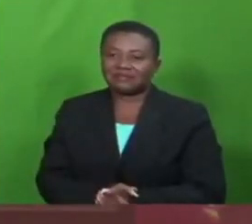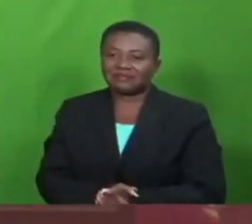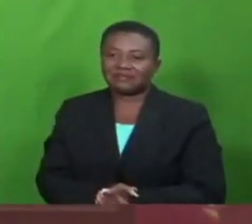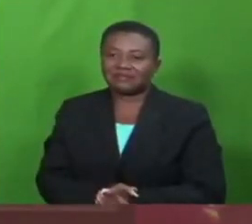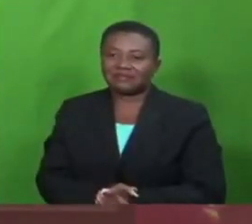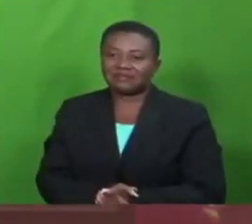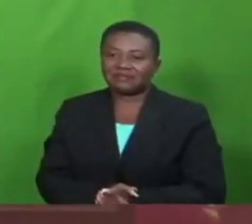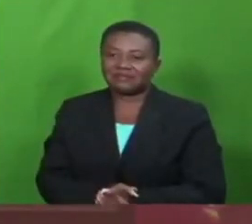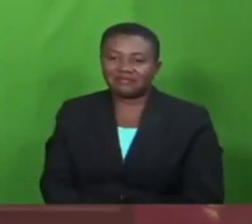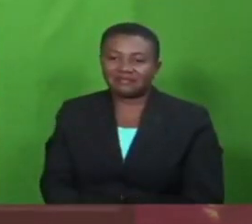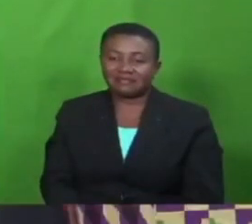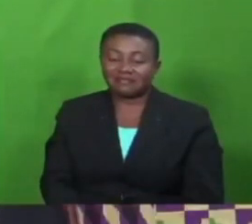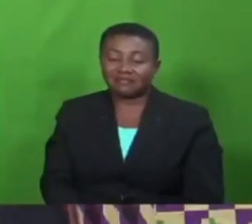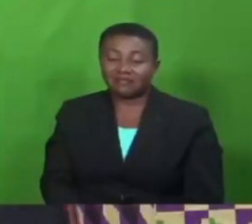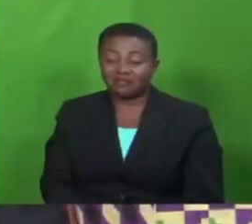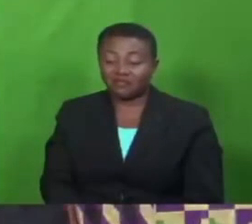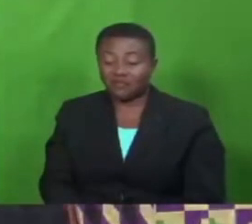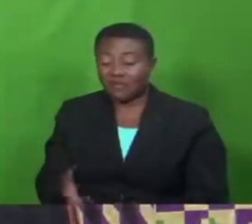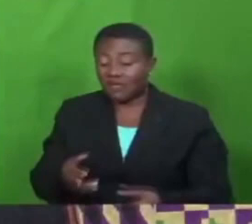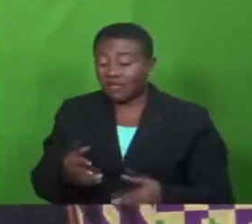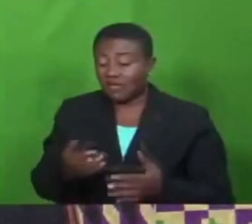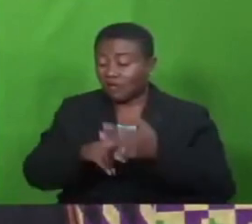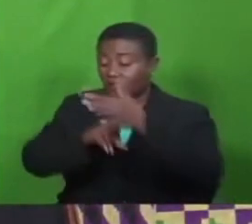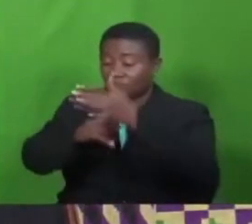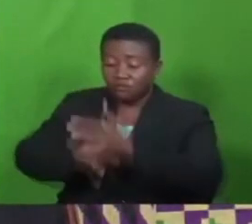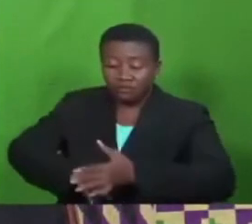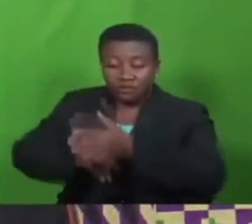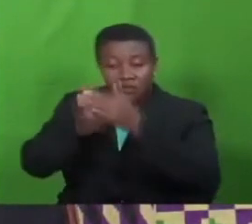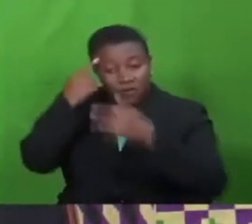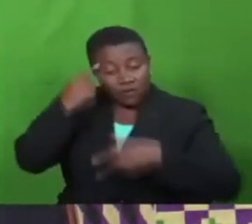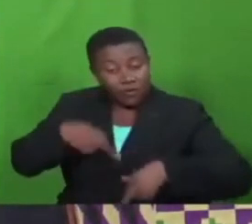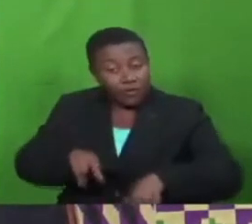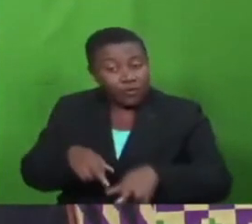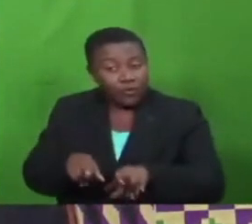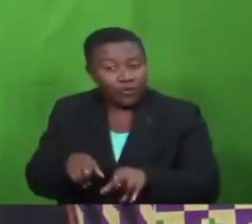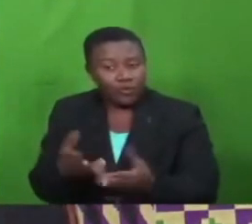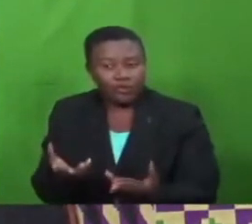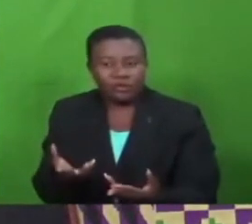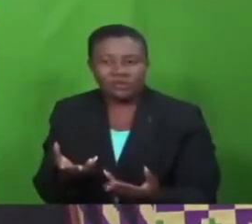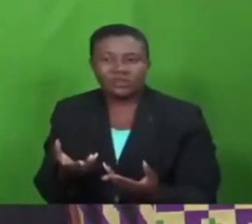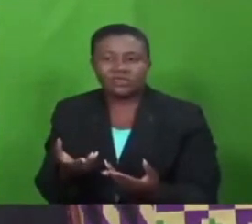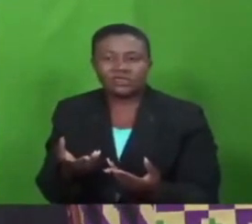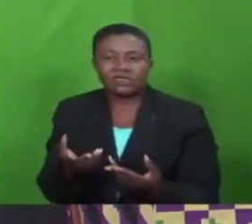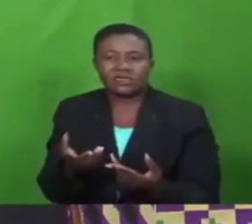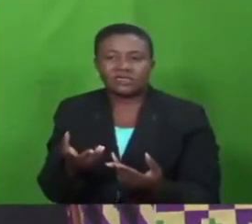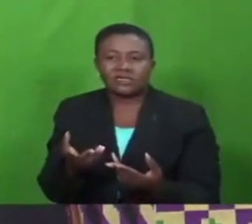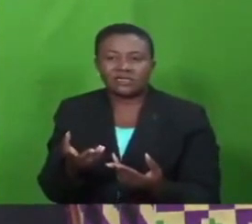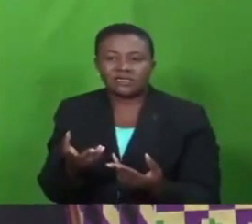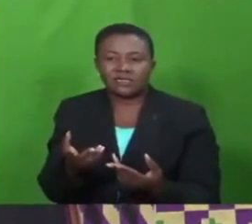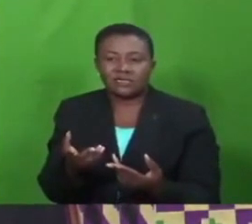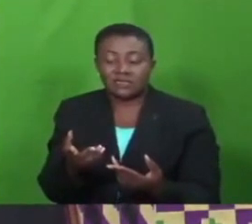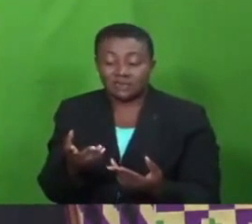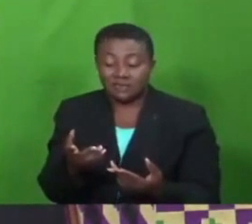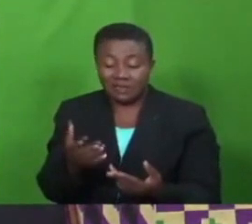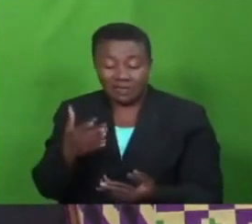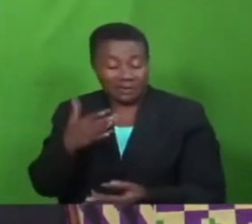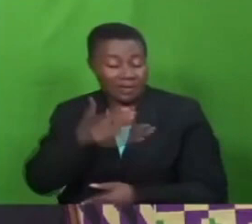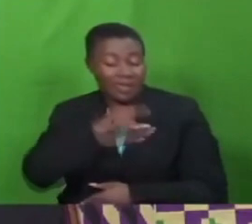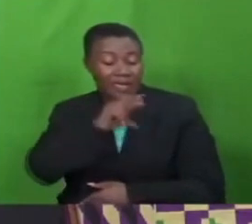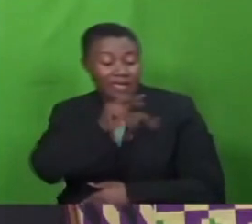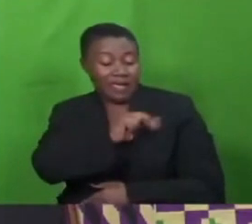Beyond the construction of roads, Mr. Sneeka, this MPP administration